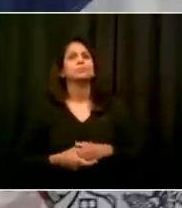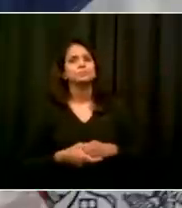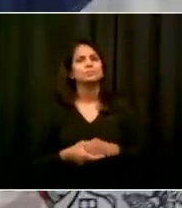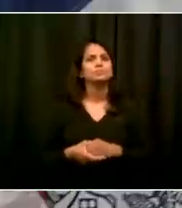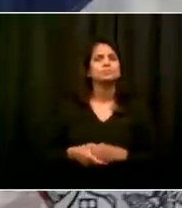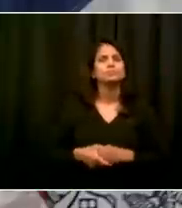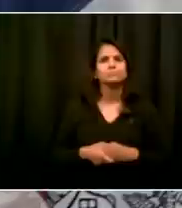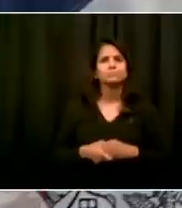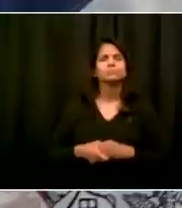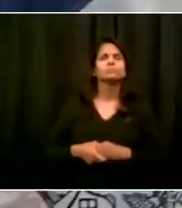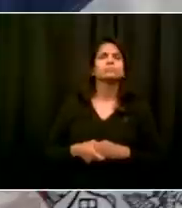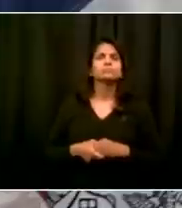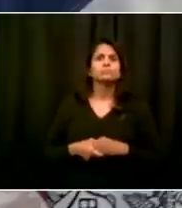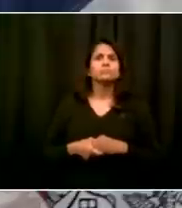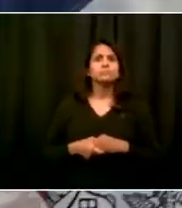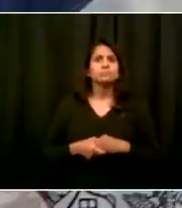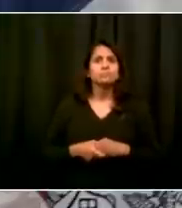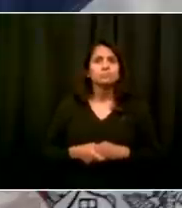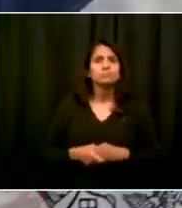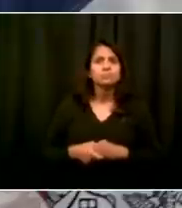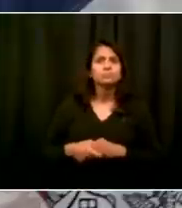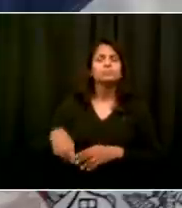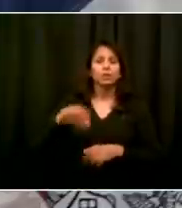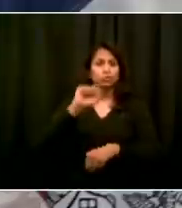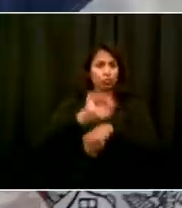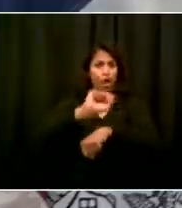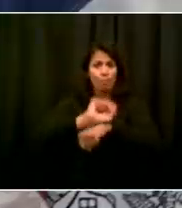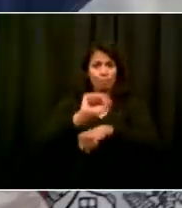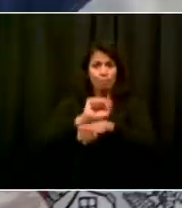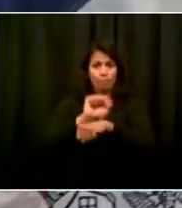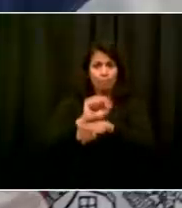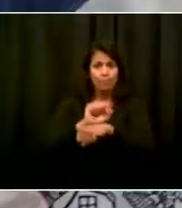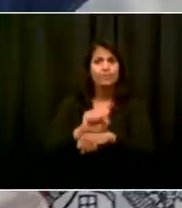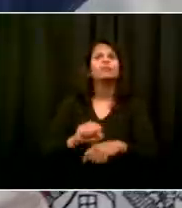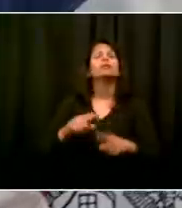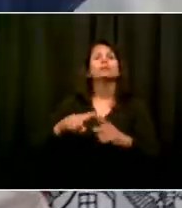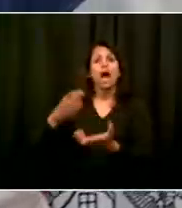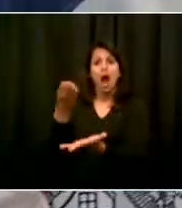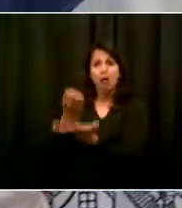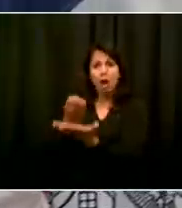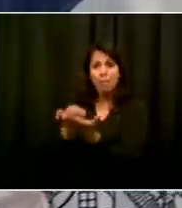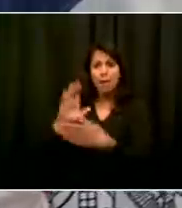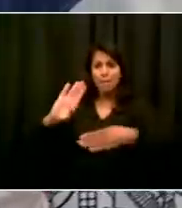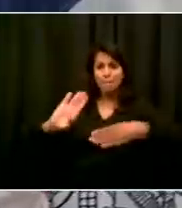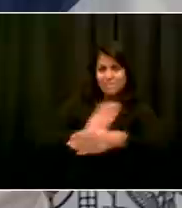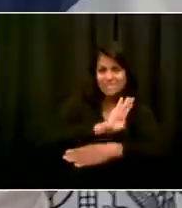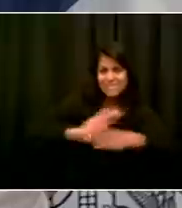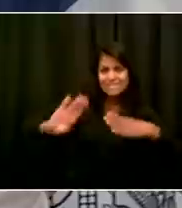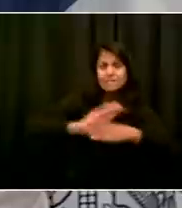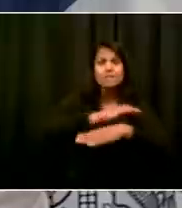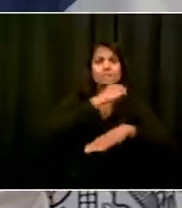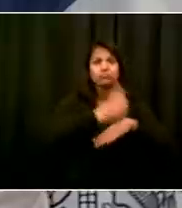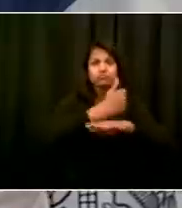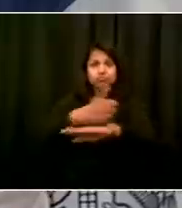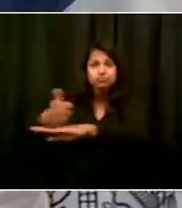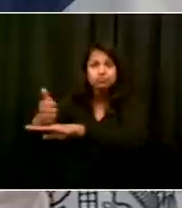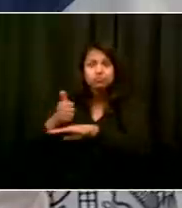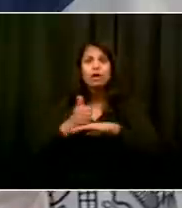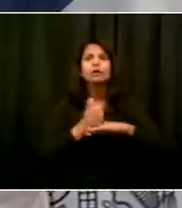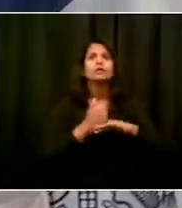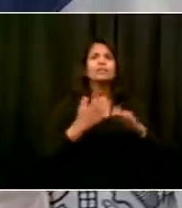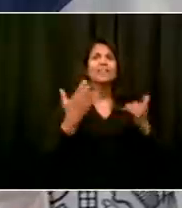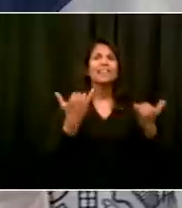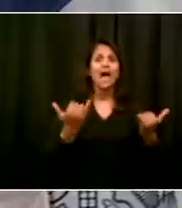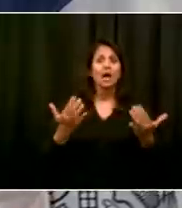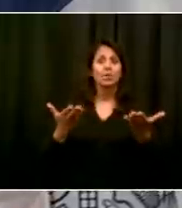people back, bring people their livelihoods back, is the restaurant industry, which has gone through so much and stood